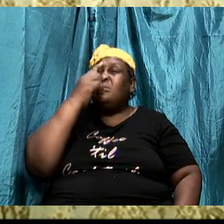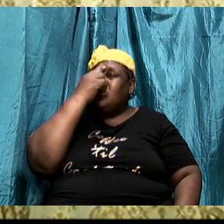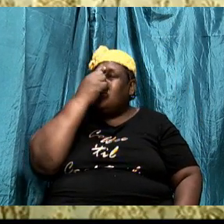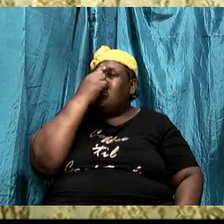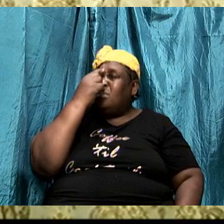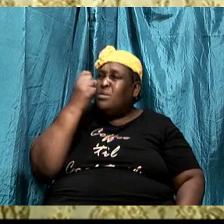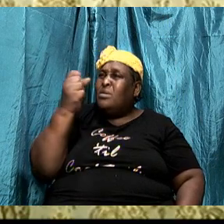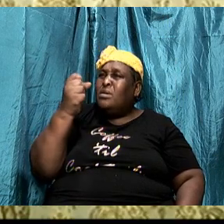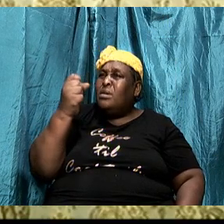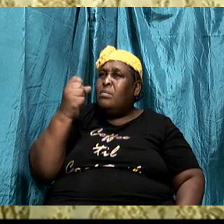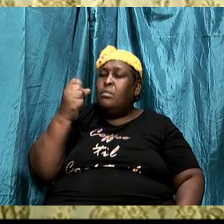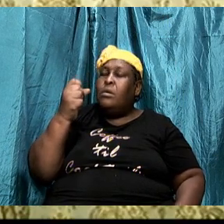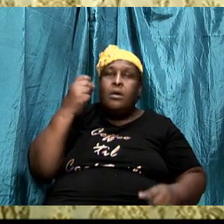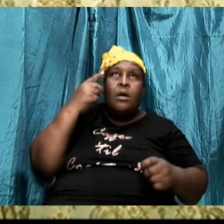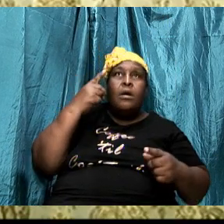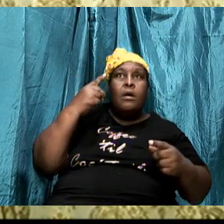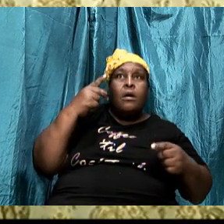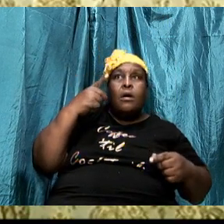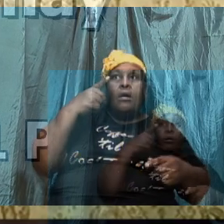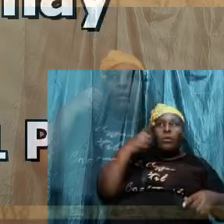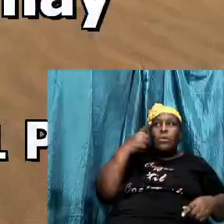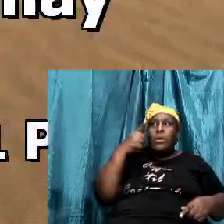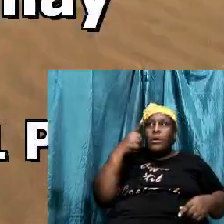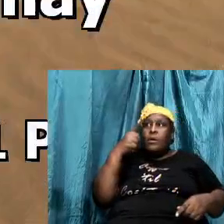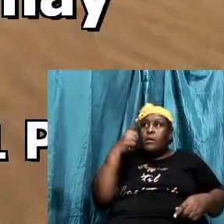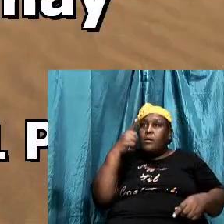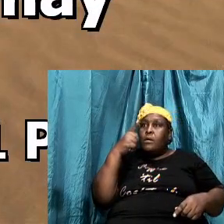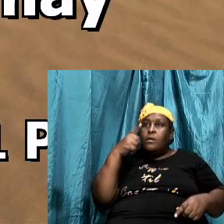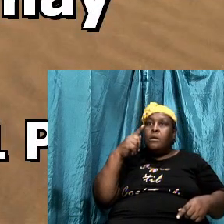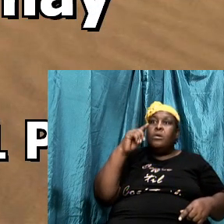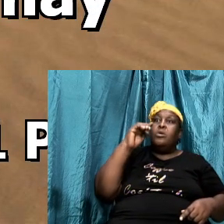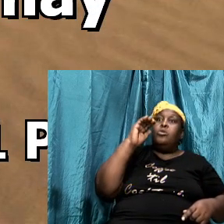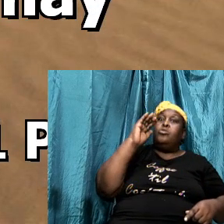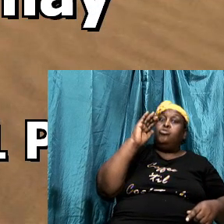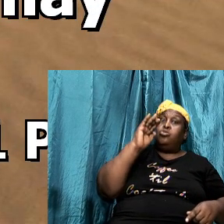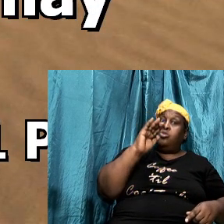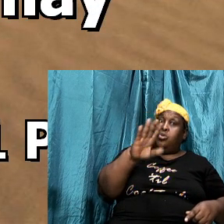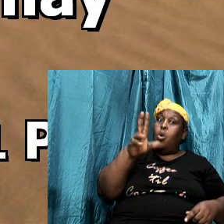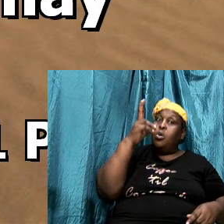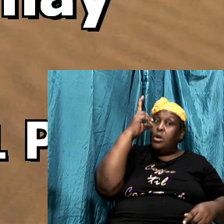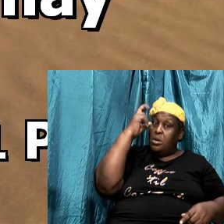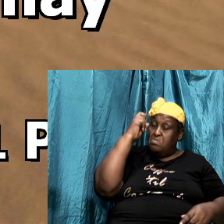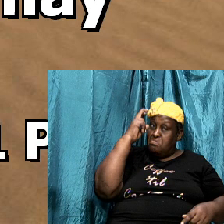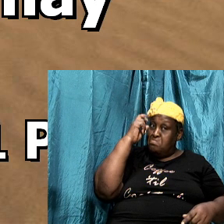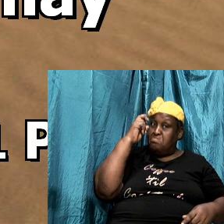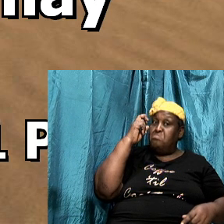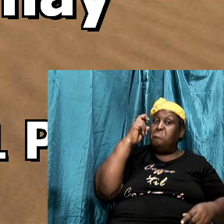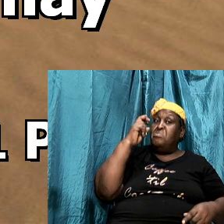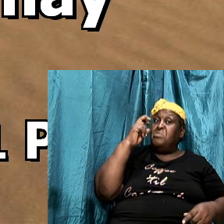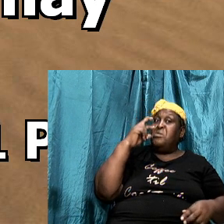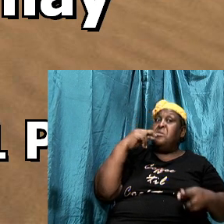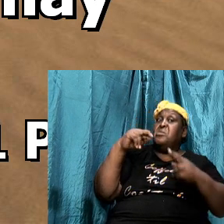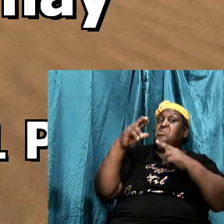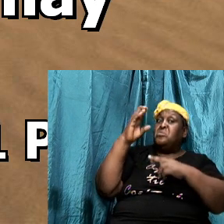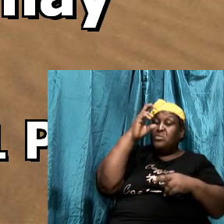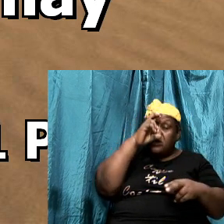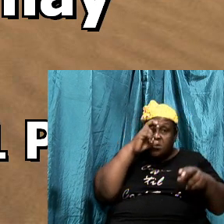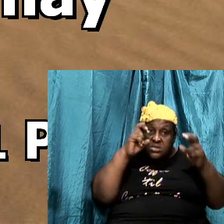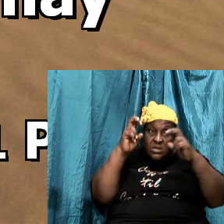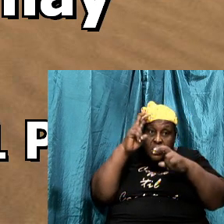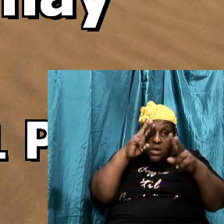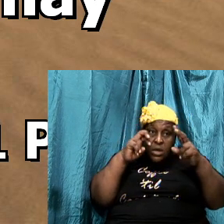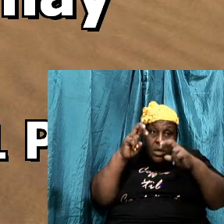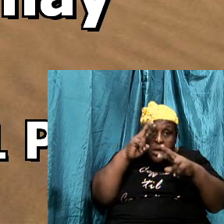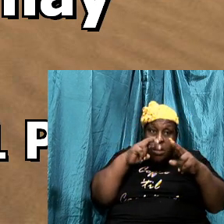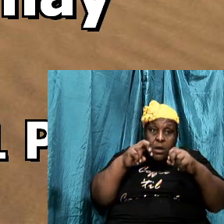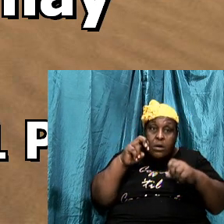be vigilant because your adversary, the devil is as a roaring lion, seeking whom